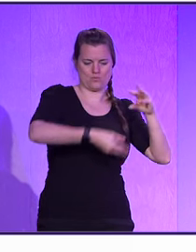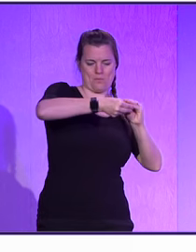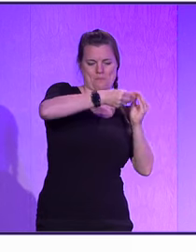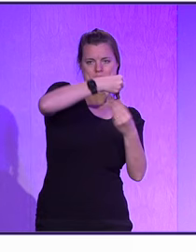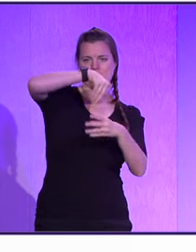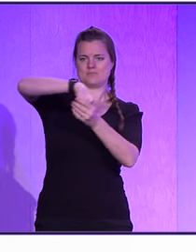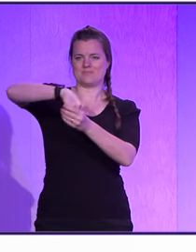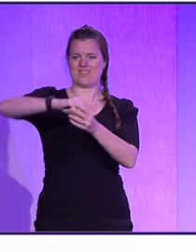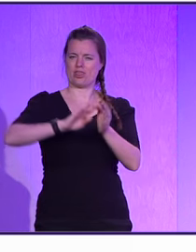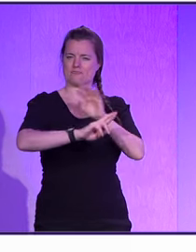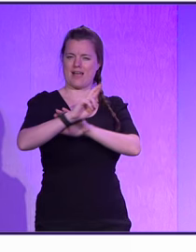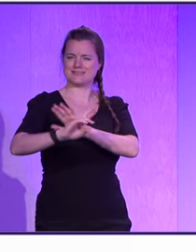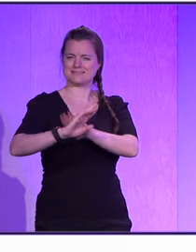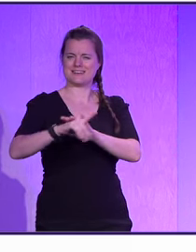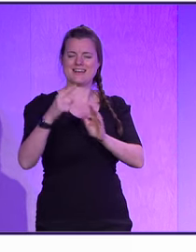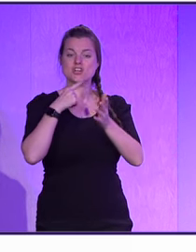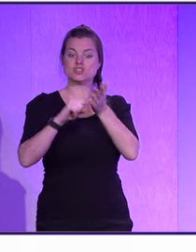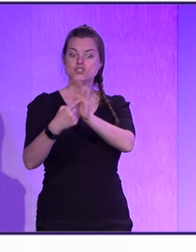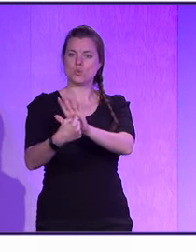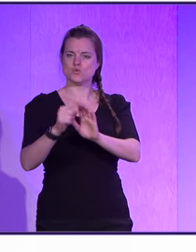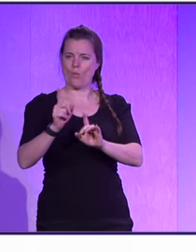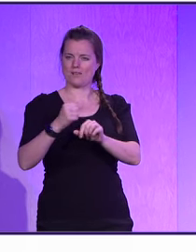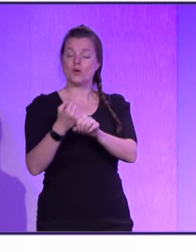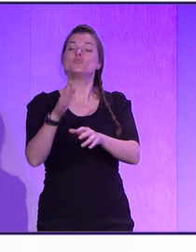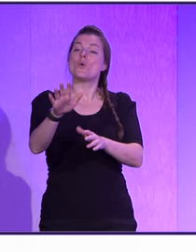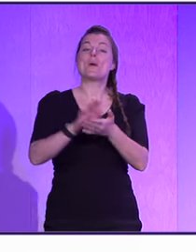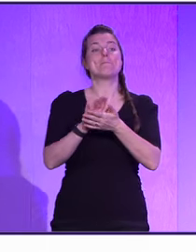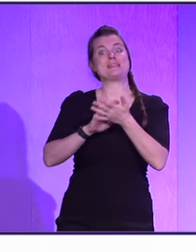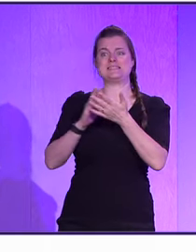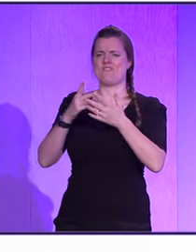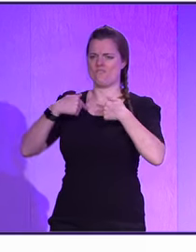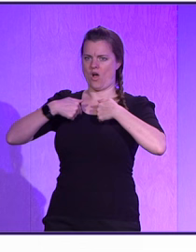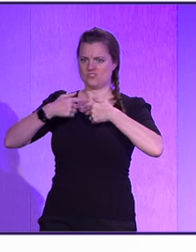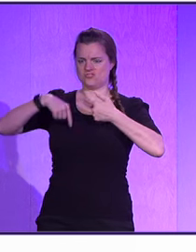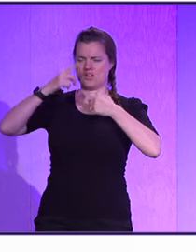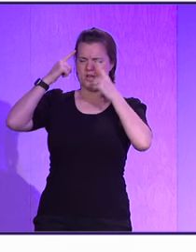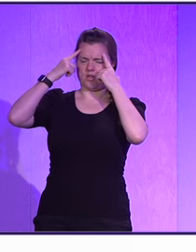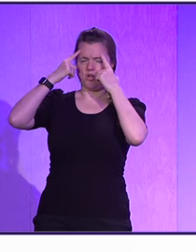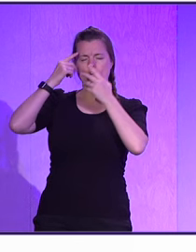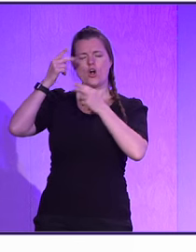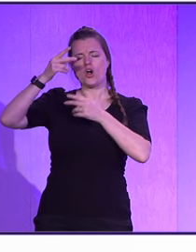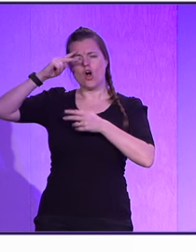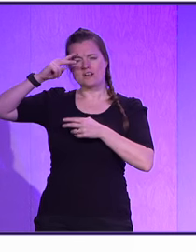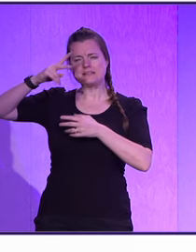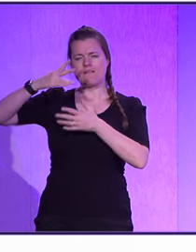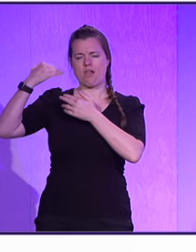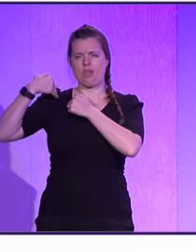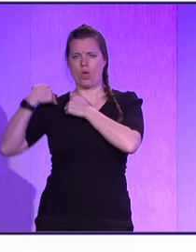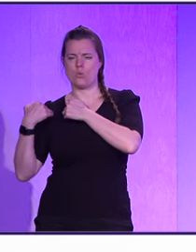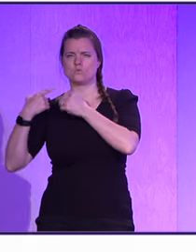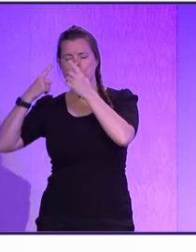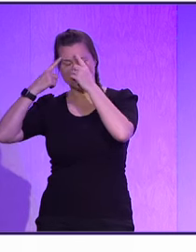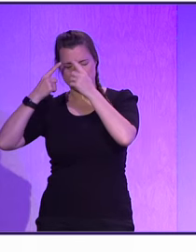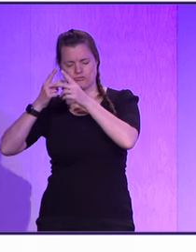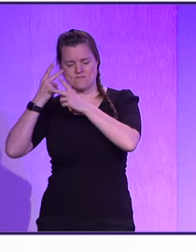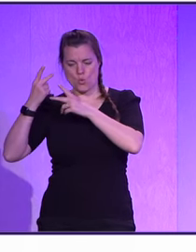what this change was. So, it just shows you the cognitive load of reviewing. There's a few ways that also AI can help